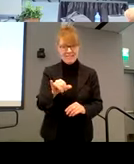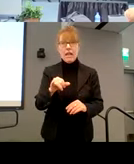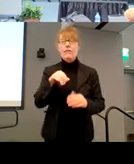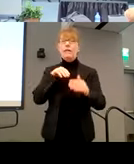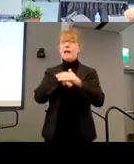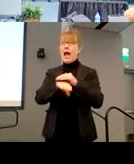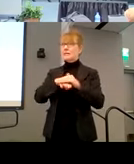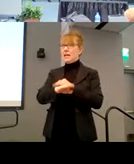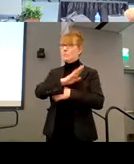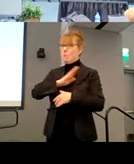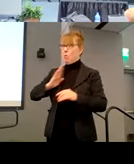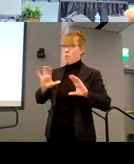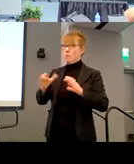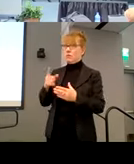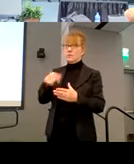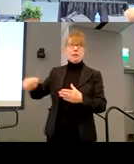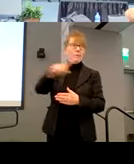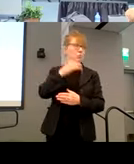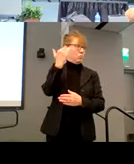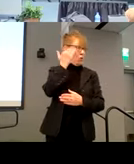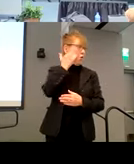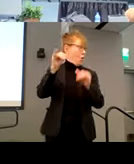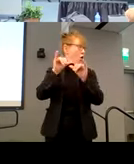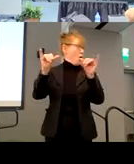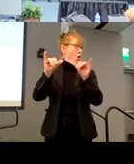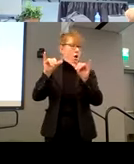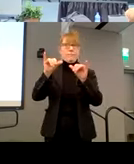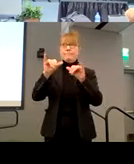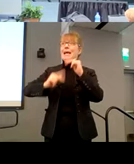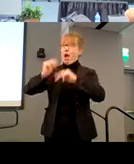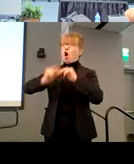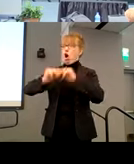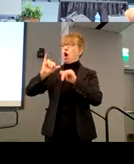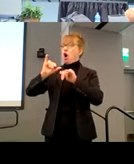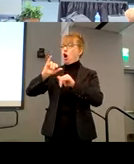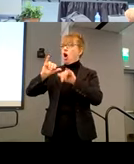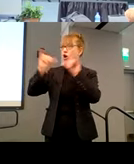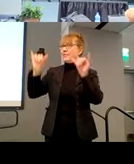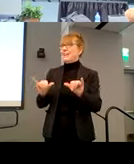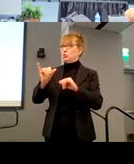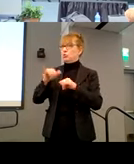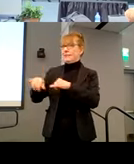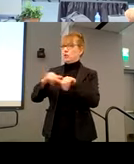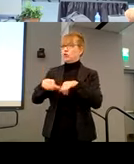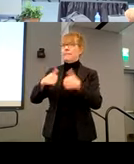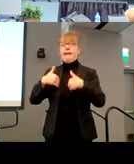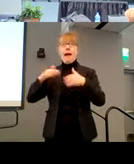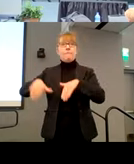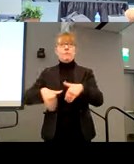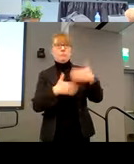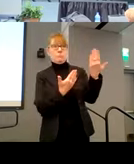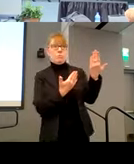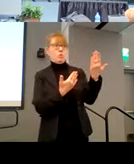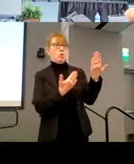be familiar with because they do architectural standards, they have an NPRM, notice of proposed rulemaking